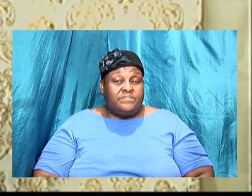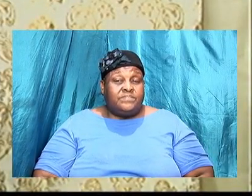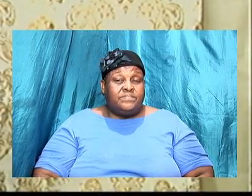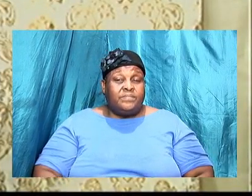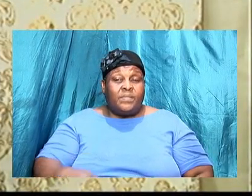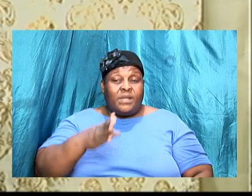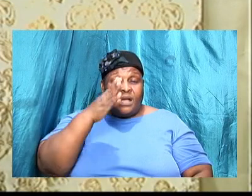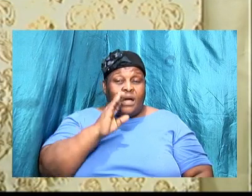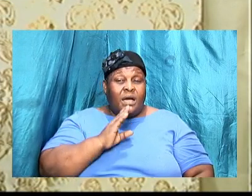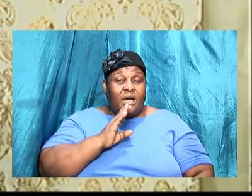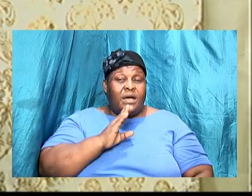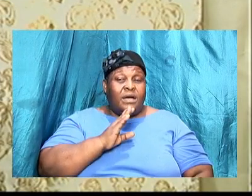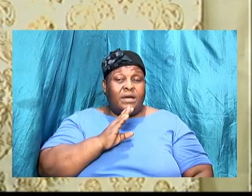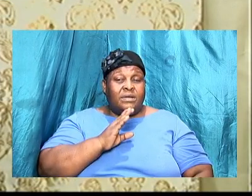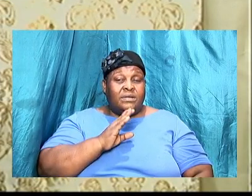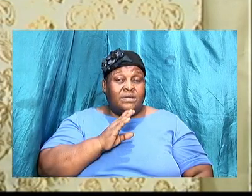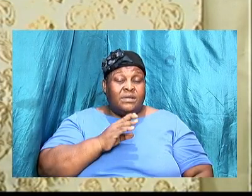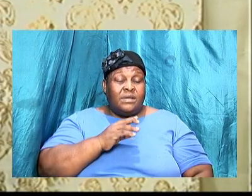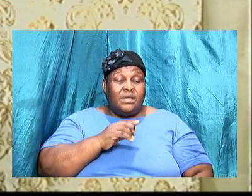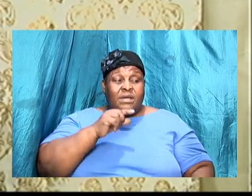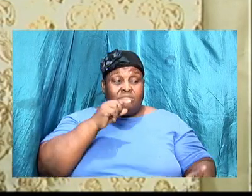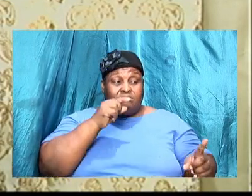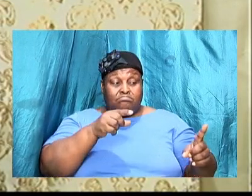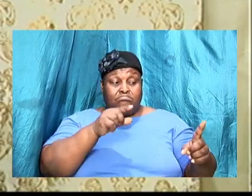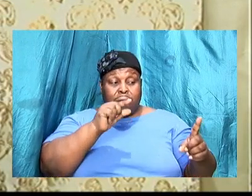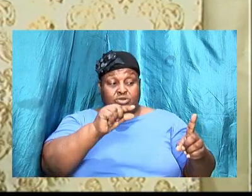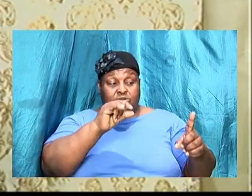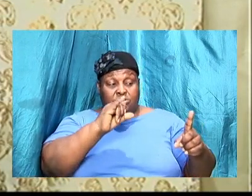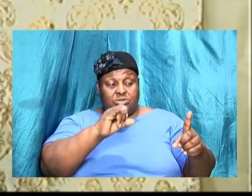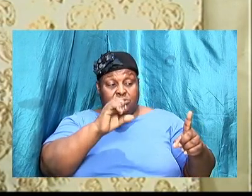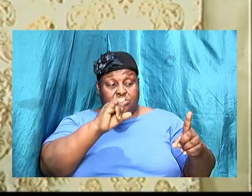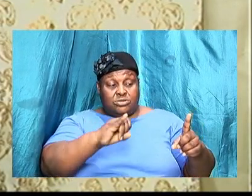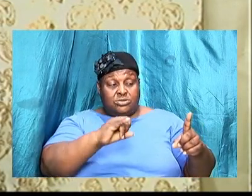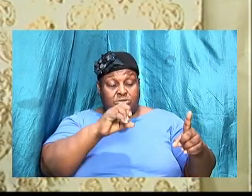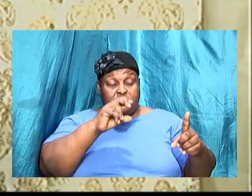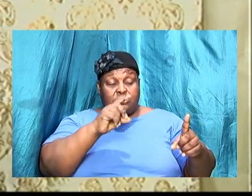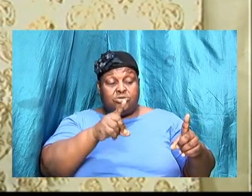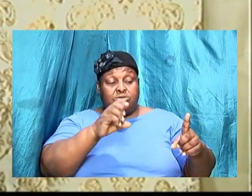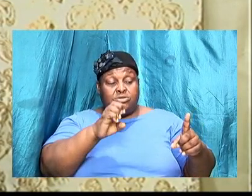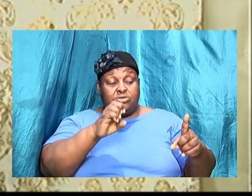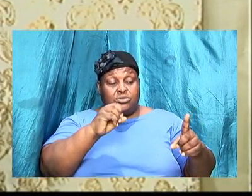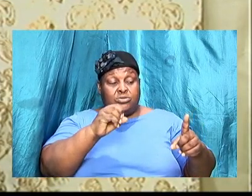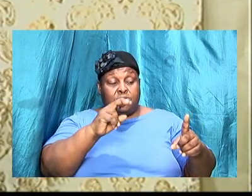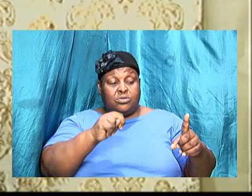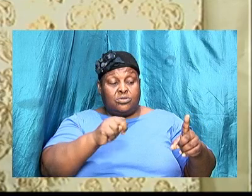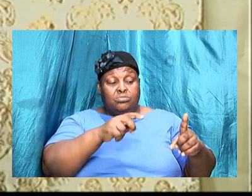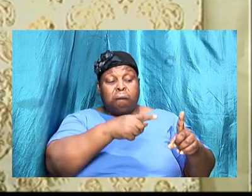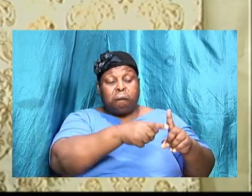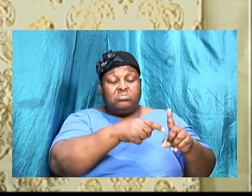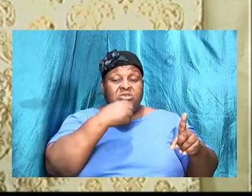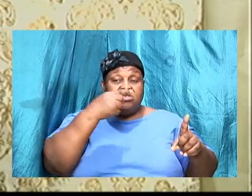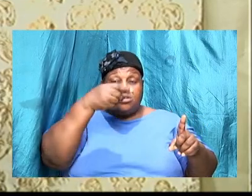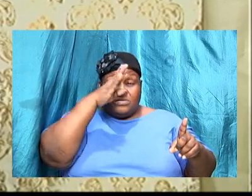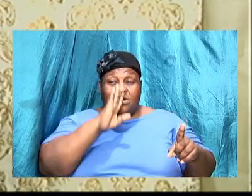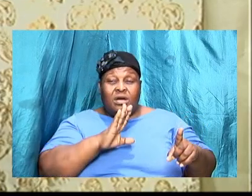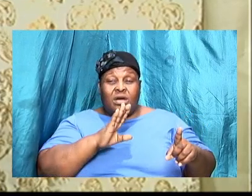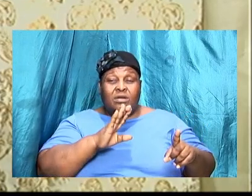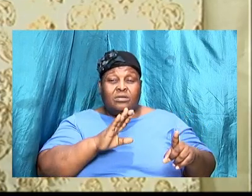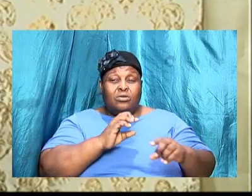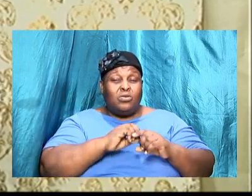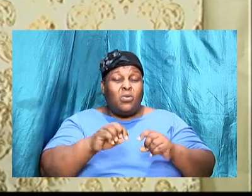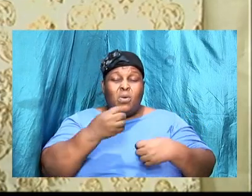and Gideon said unto God let not thine anger be hot against me